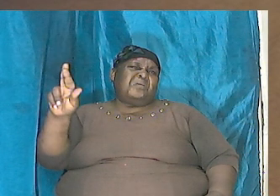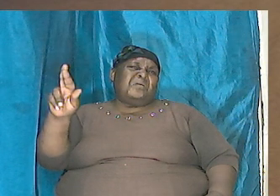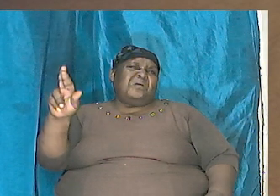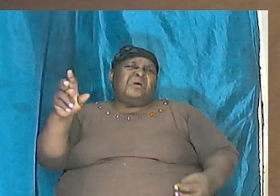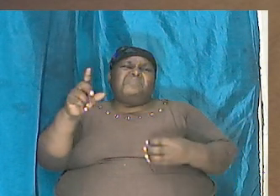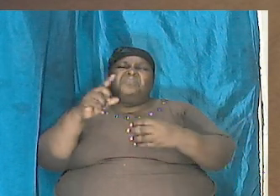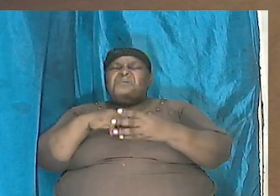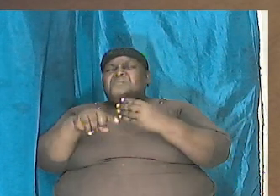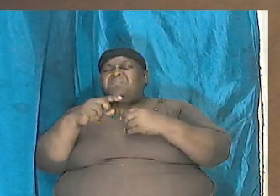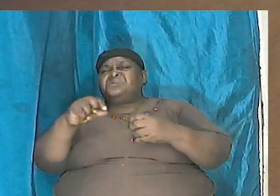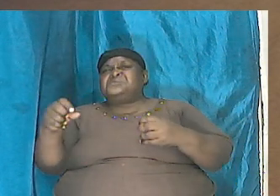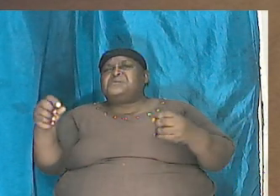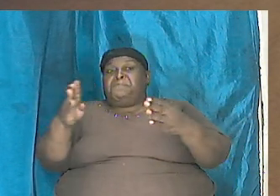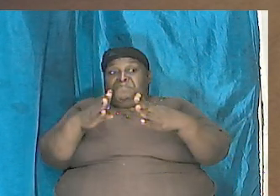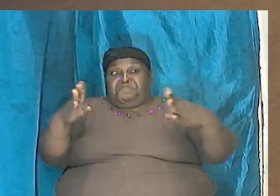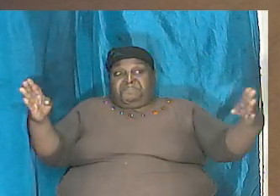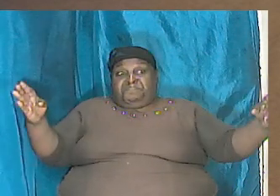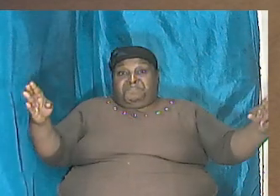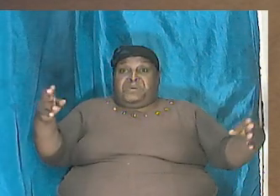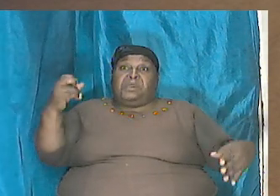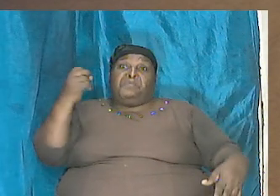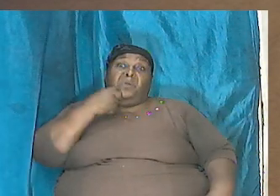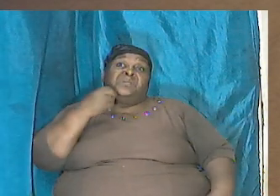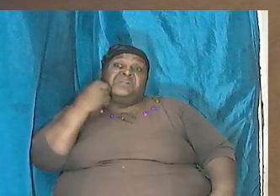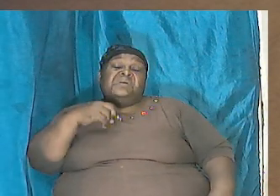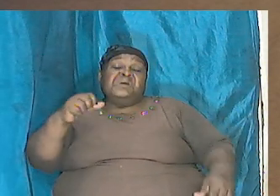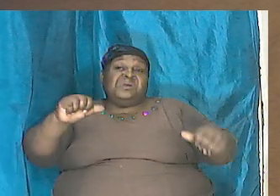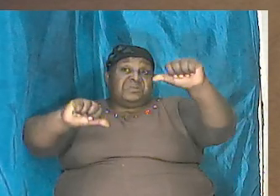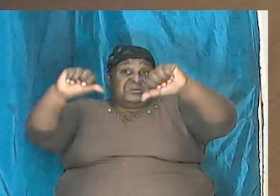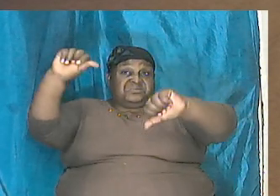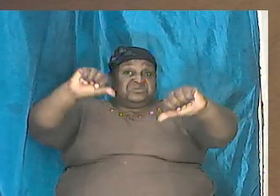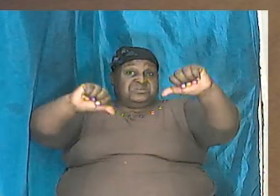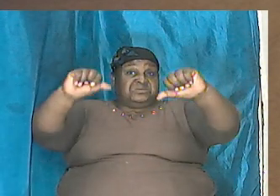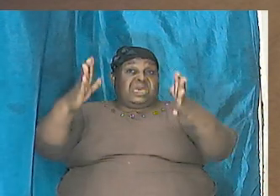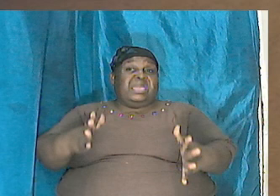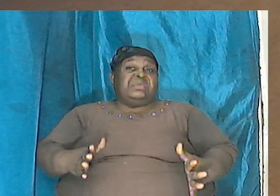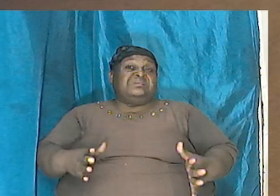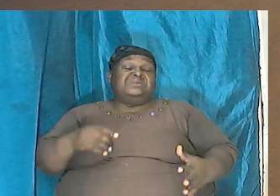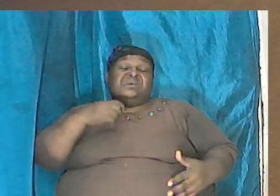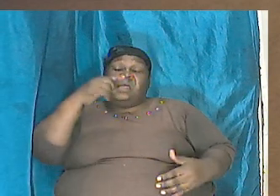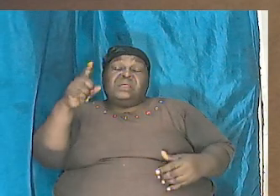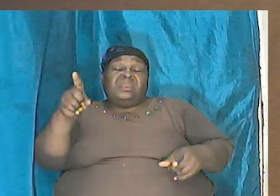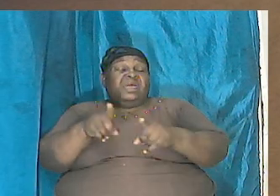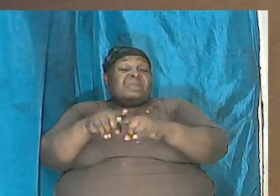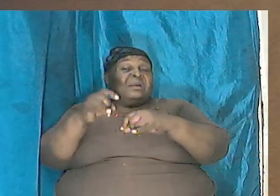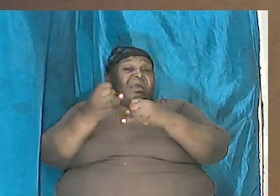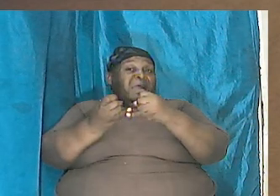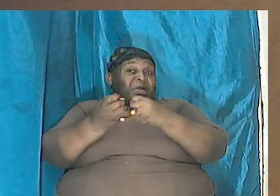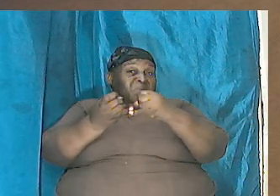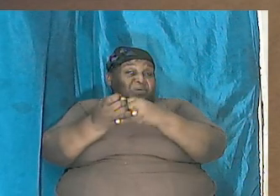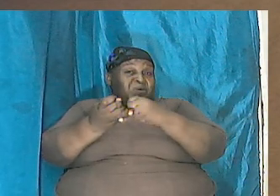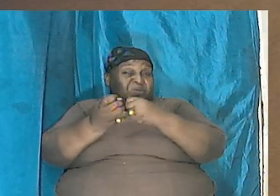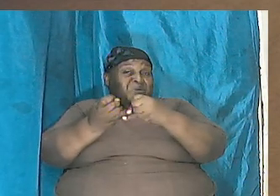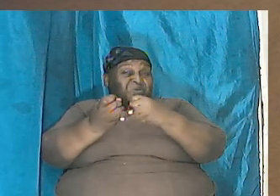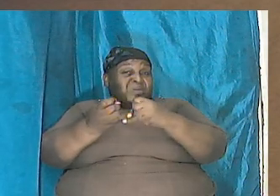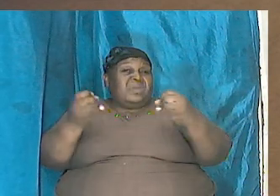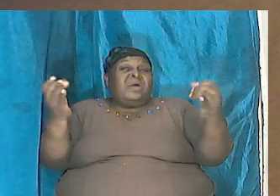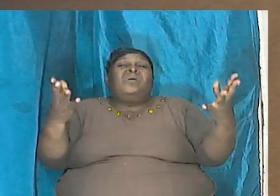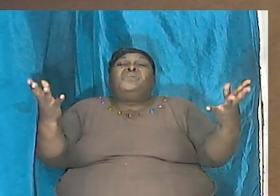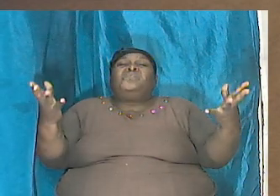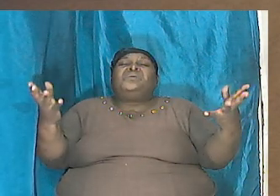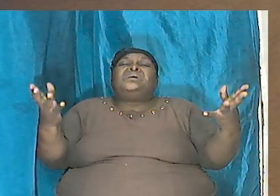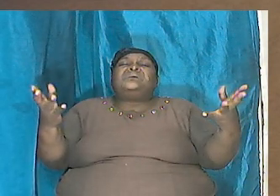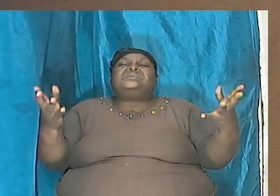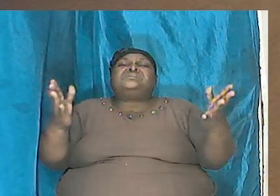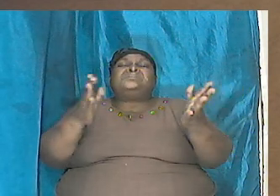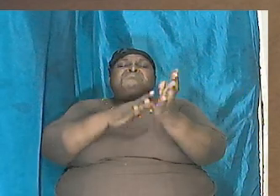massive bones that scientists describe as being like iron which is exactly the term